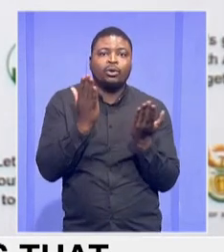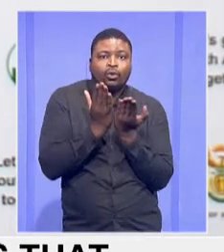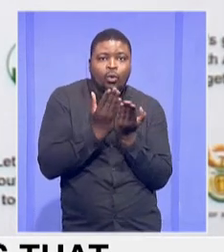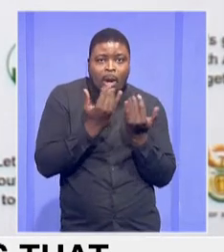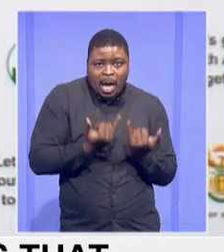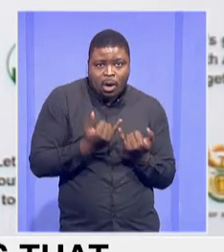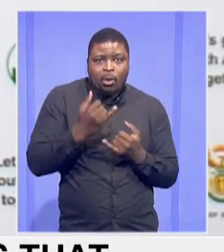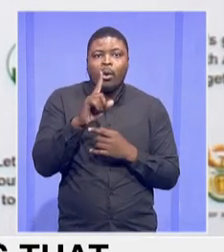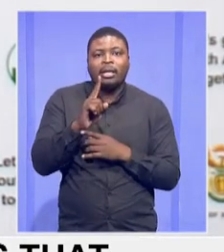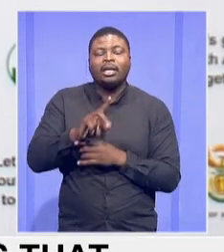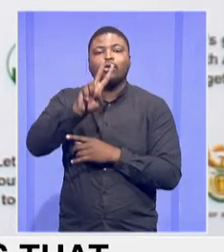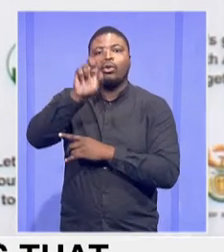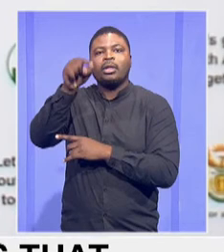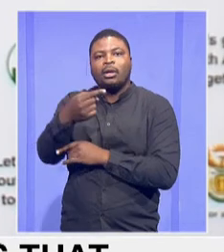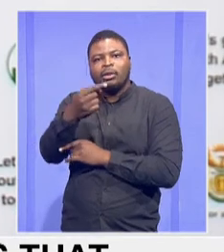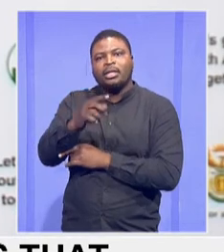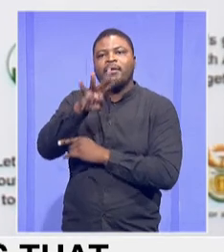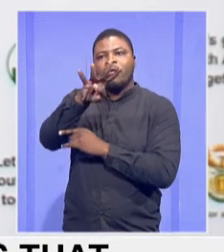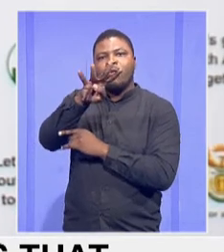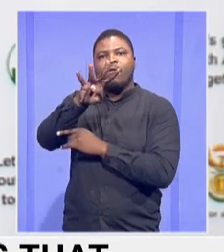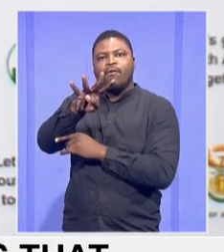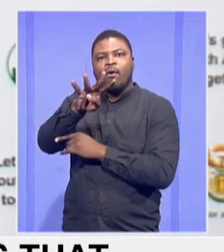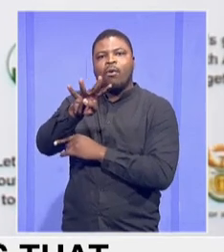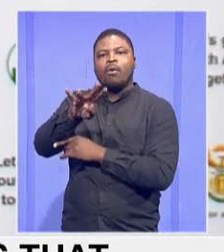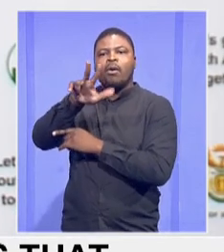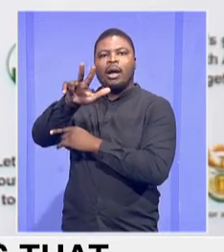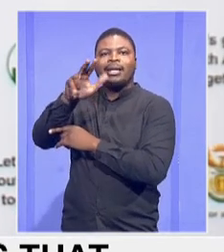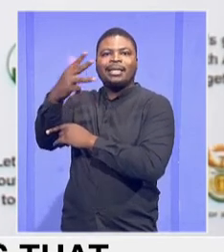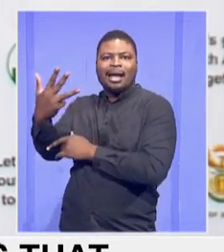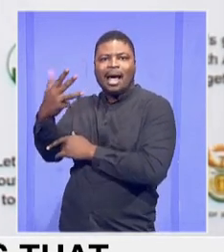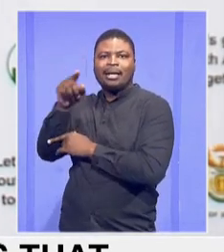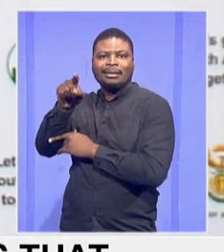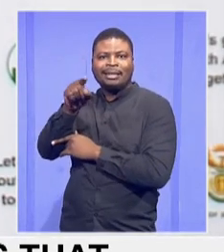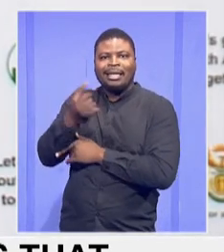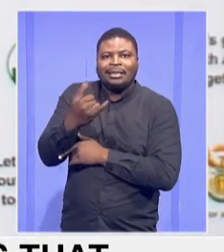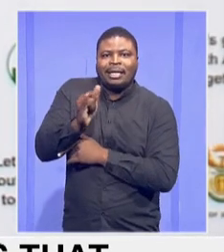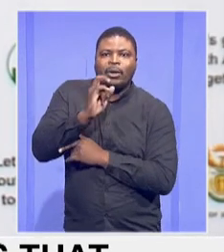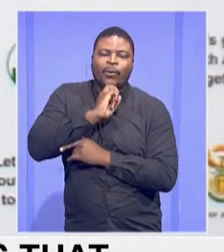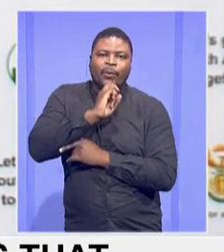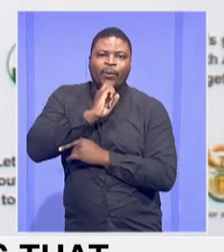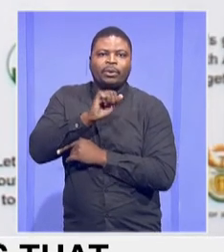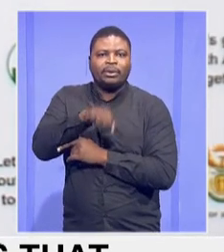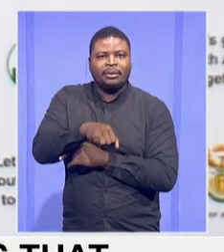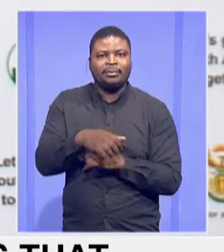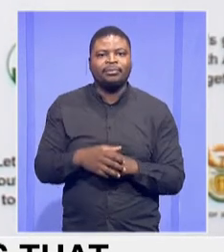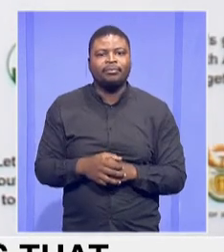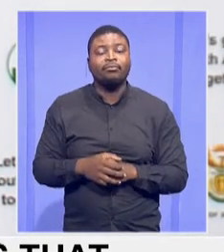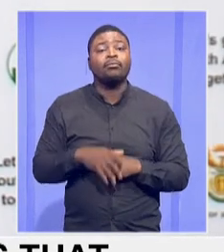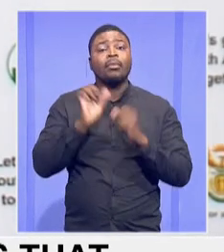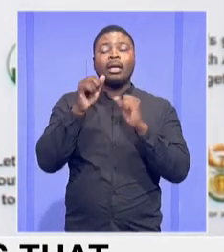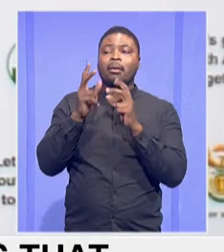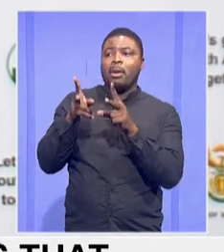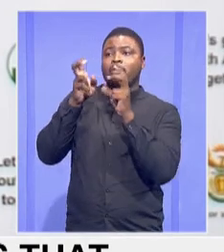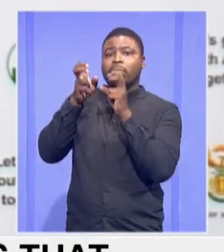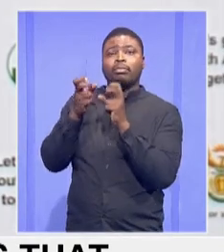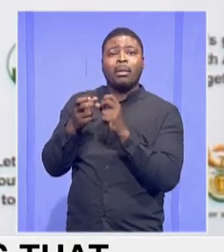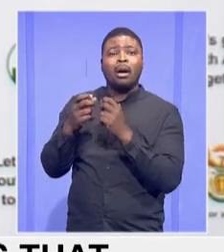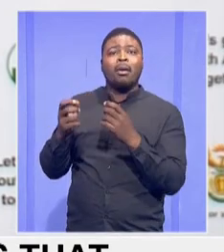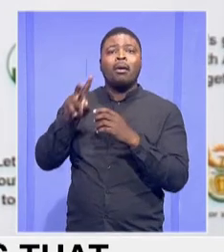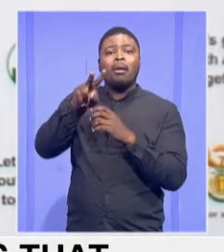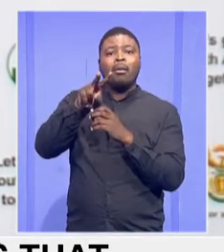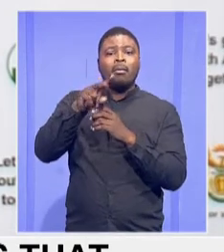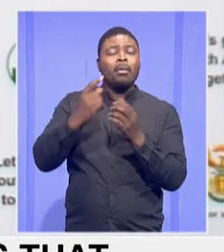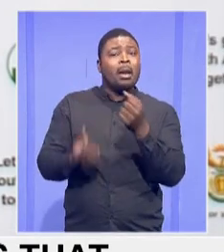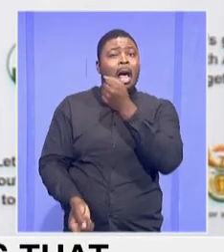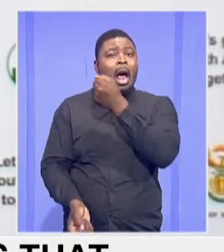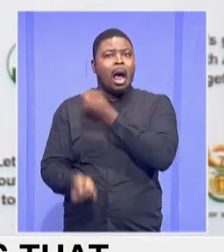,489. I've heard when this tragic incident happened, Amnesty International